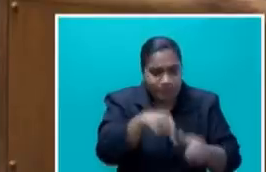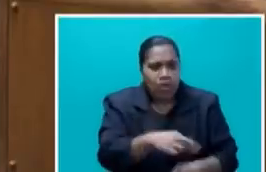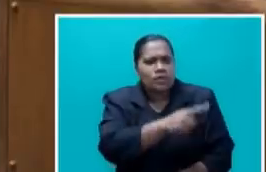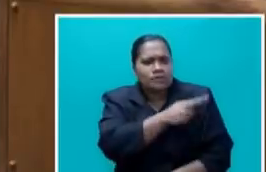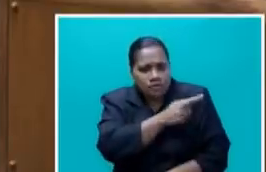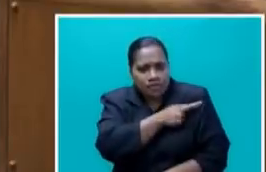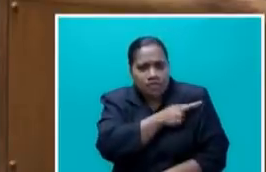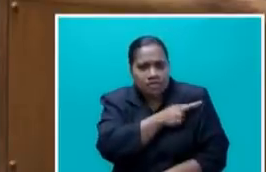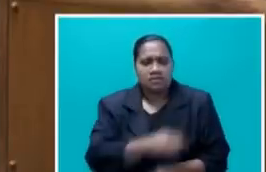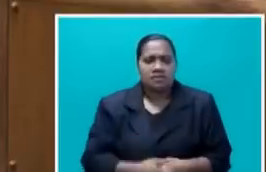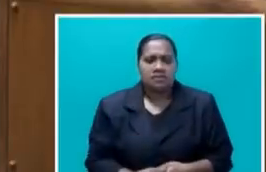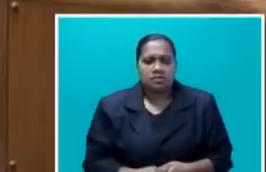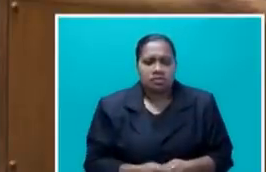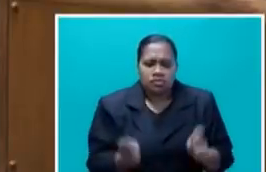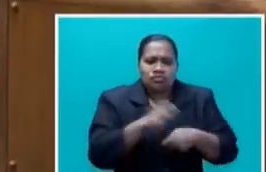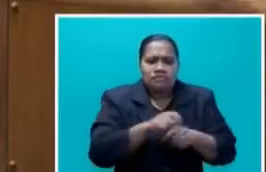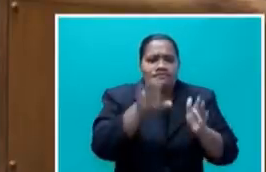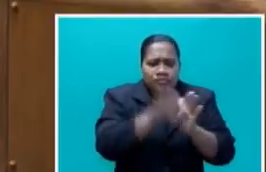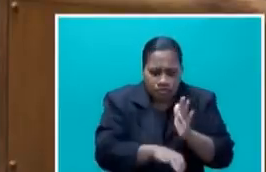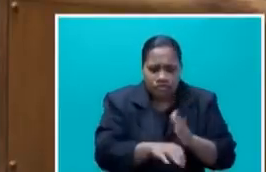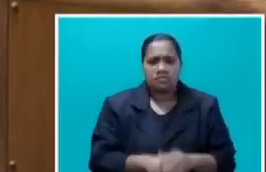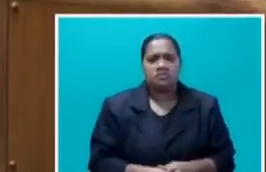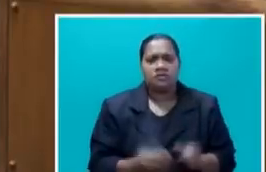regulate prices for basic food items, including sugar.